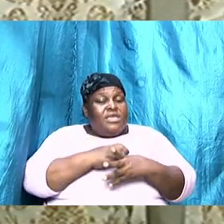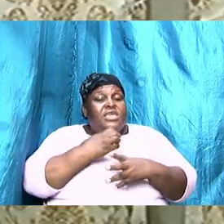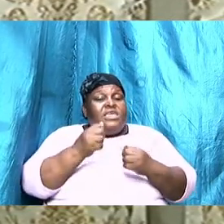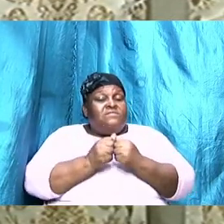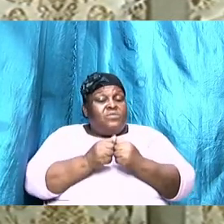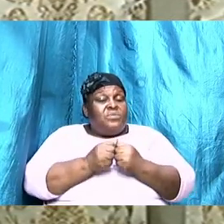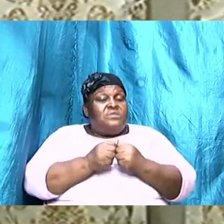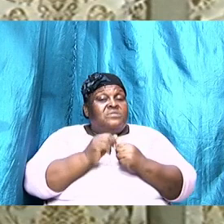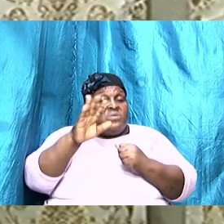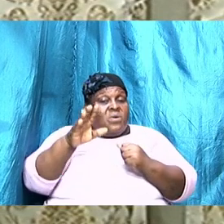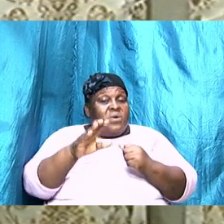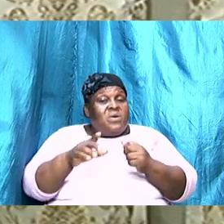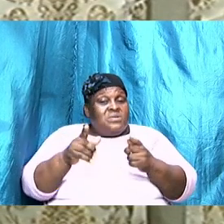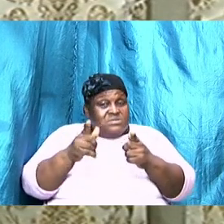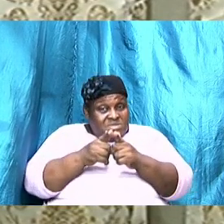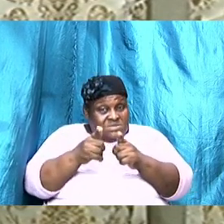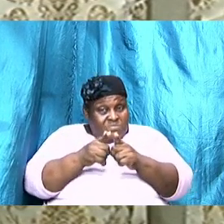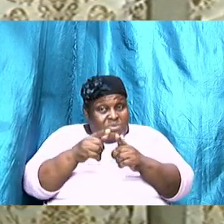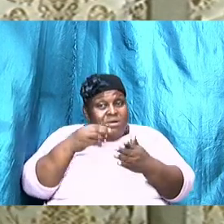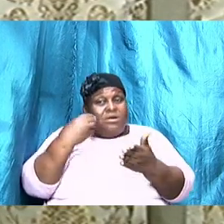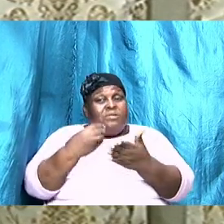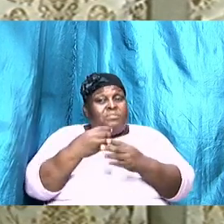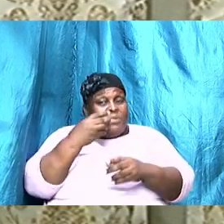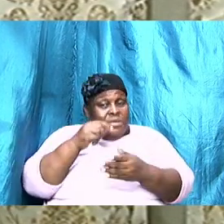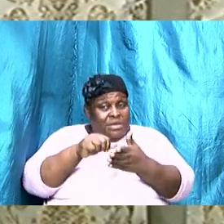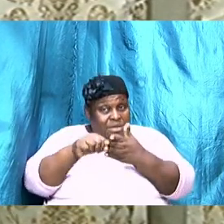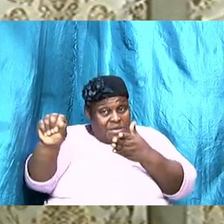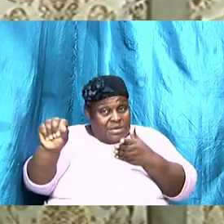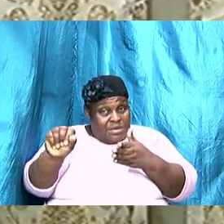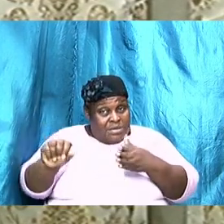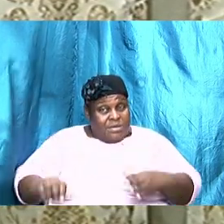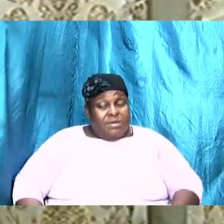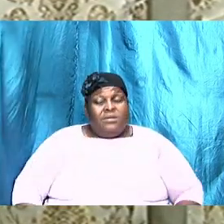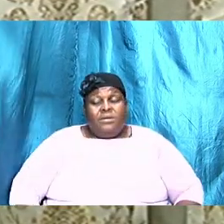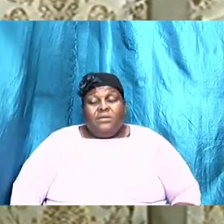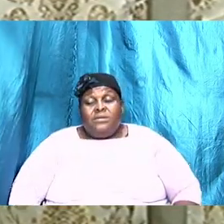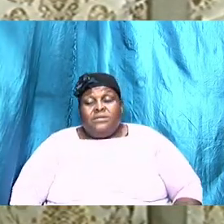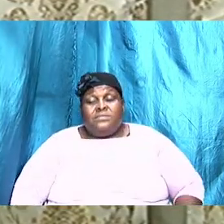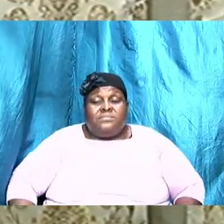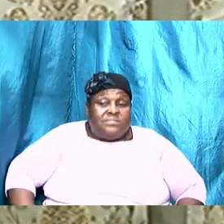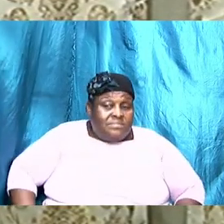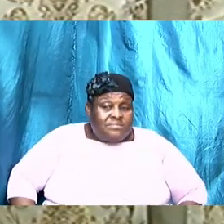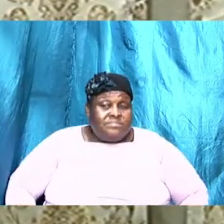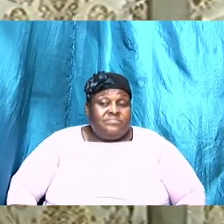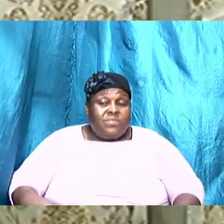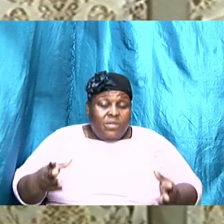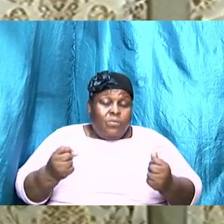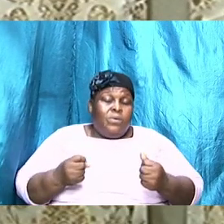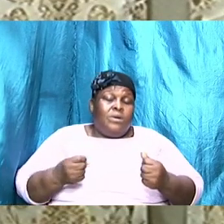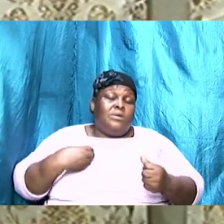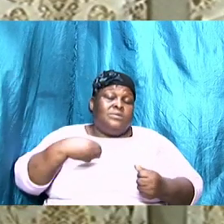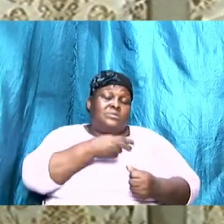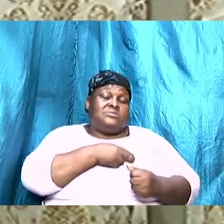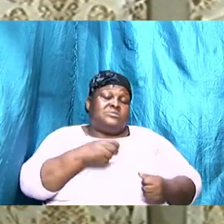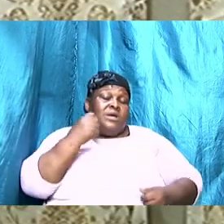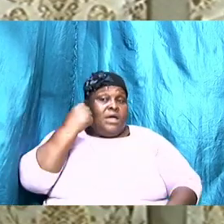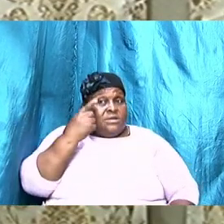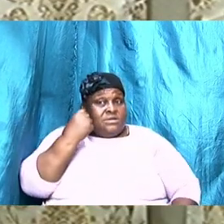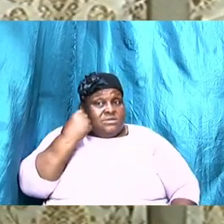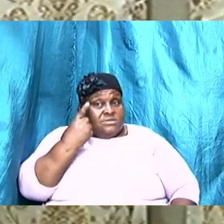yes even with your limited resource and I want us to understand that